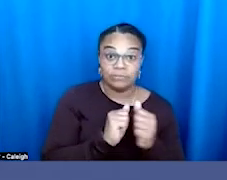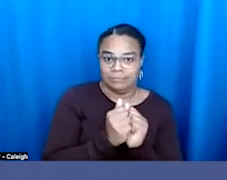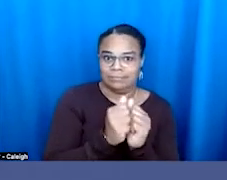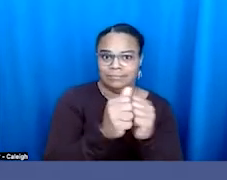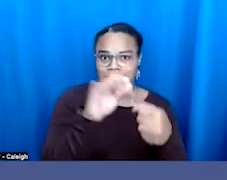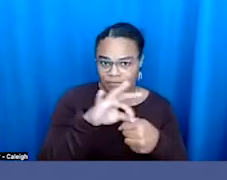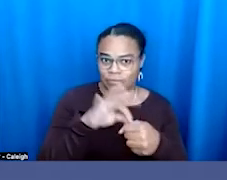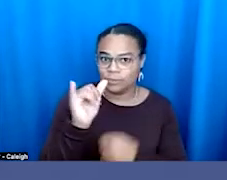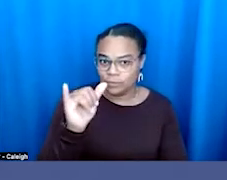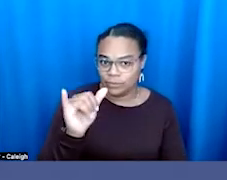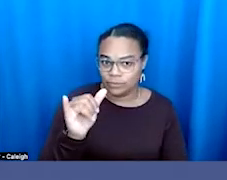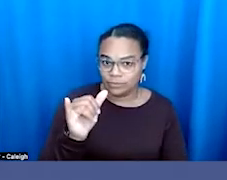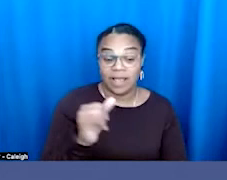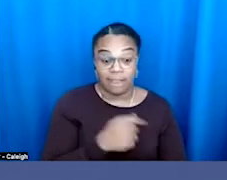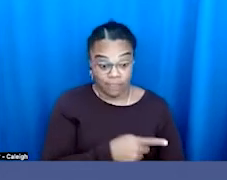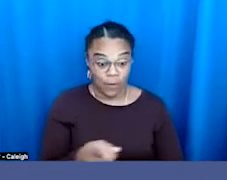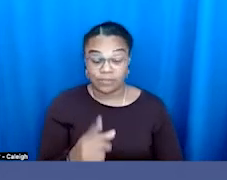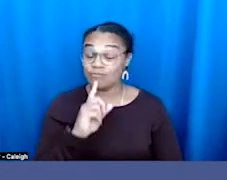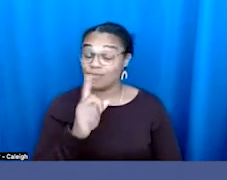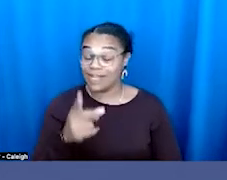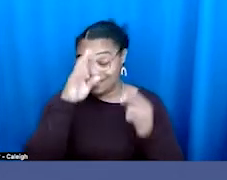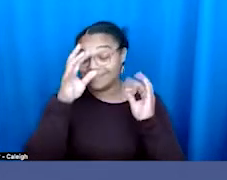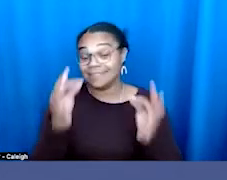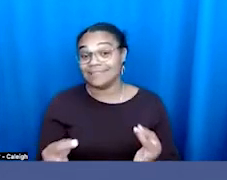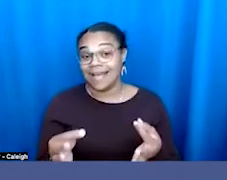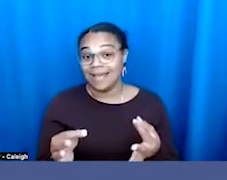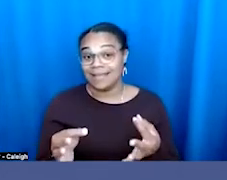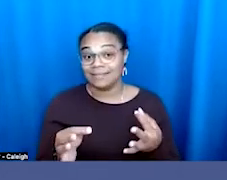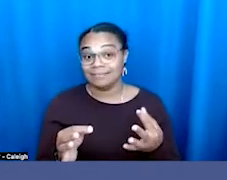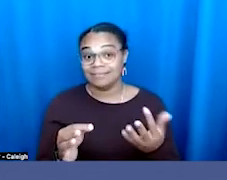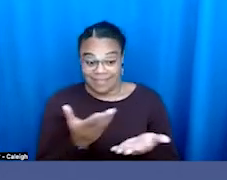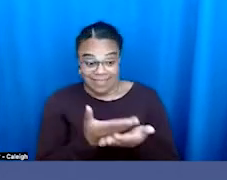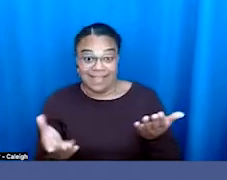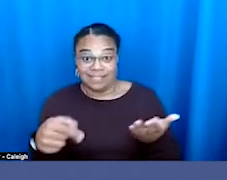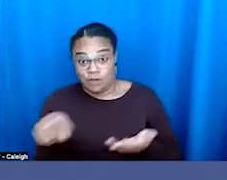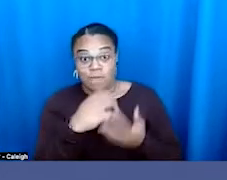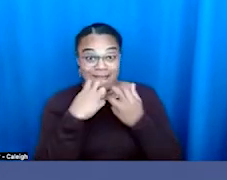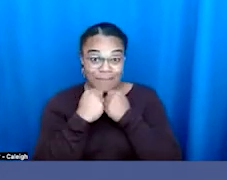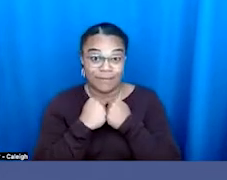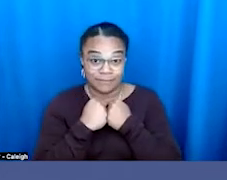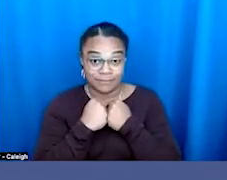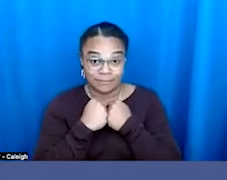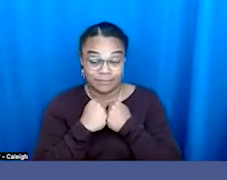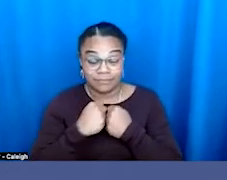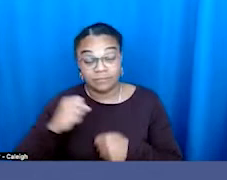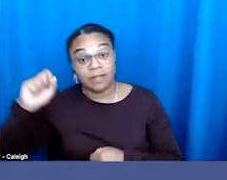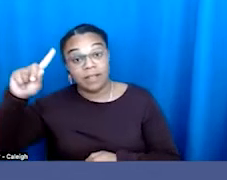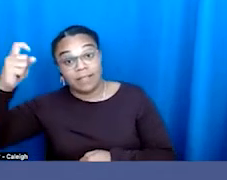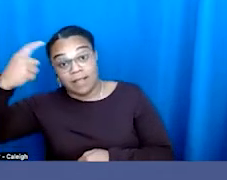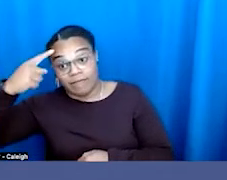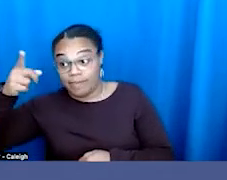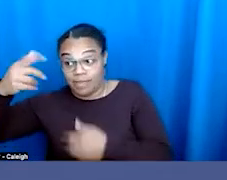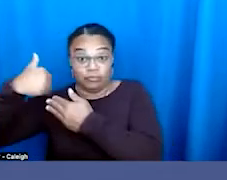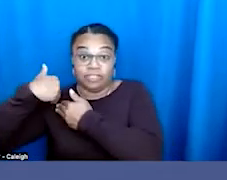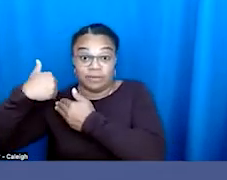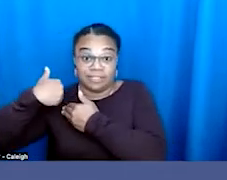actually decide a lot of the things you probably really care about. A lot of what the government is responsible for